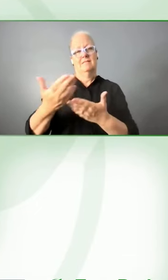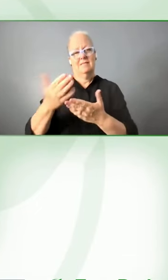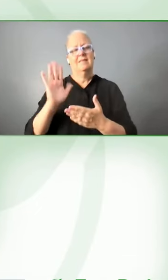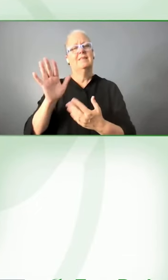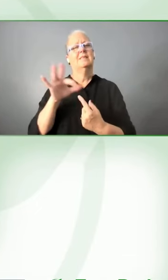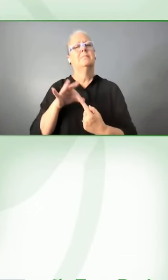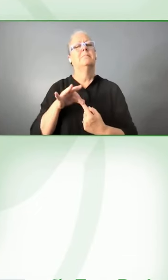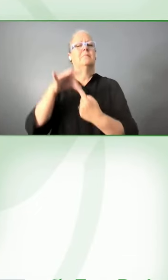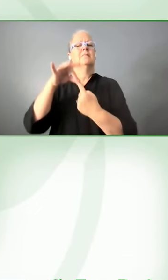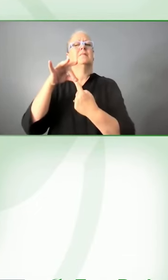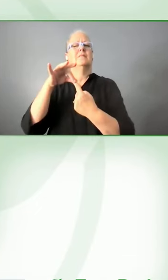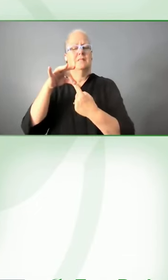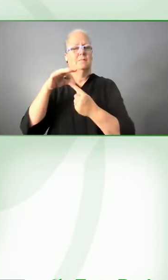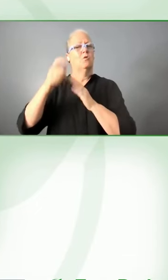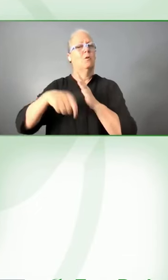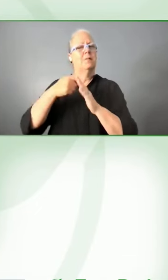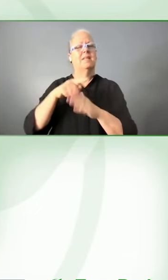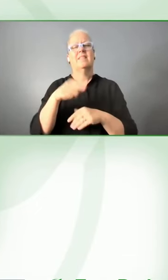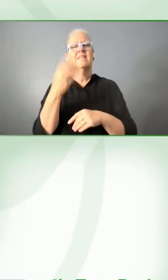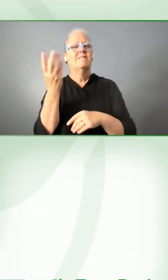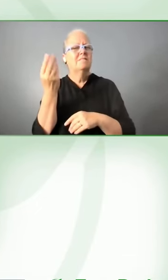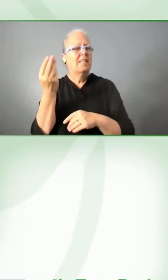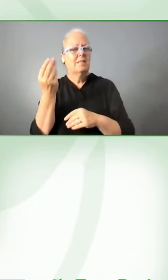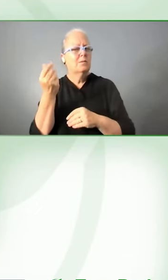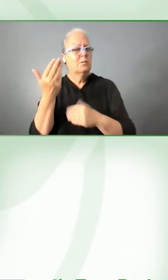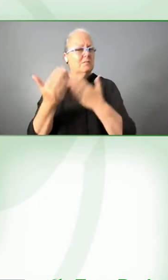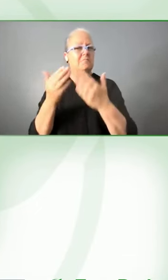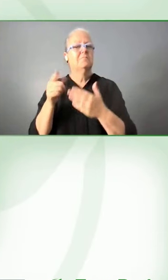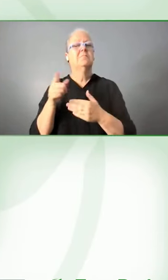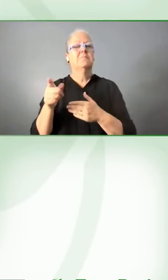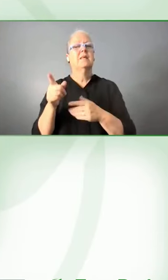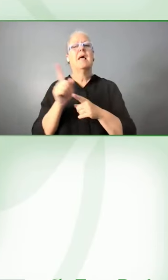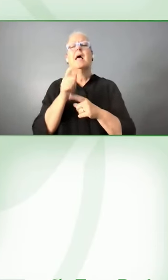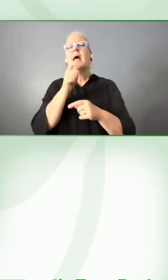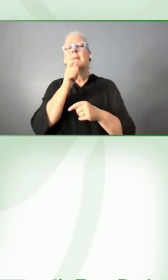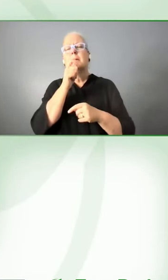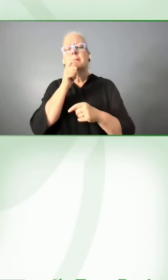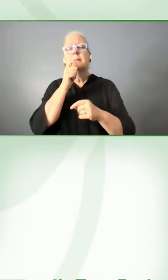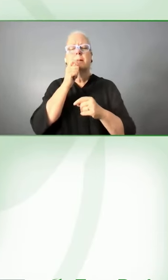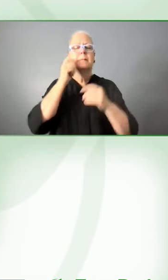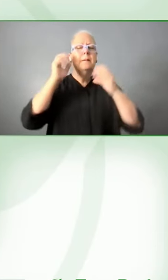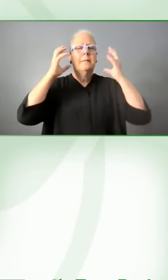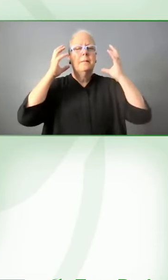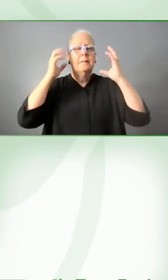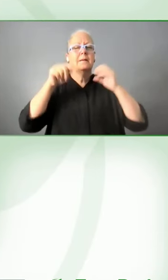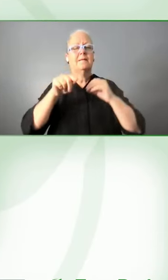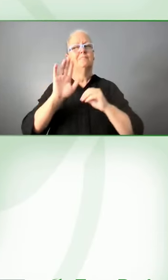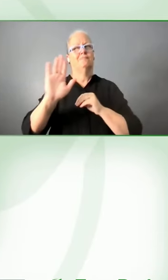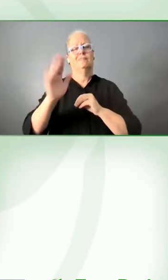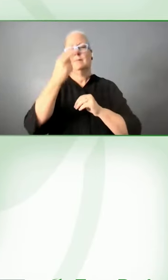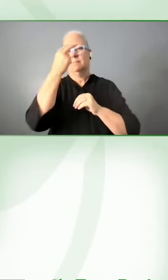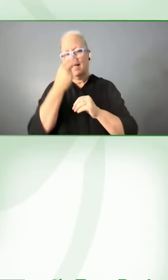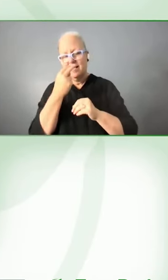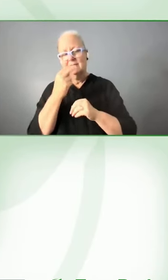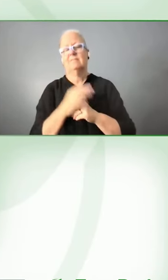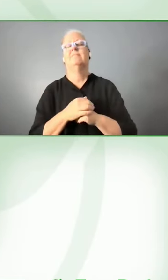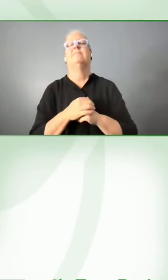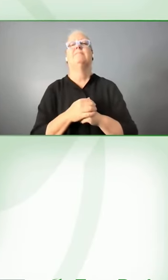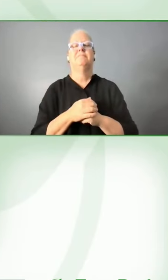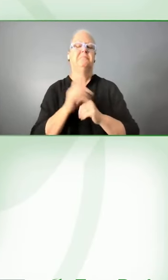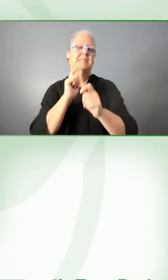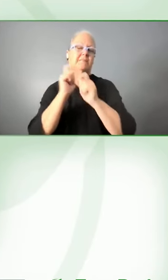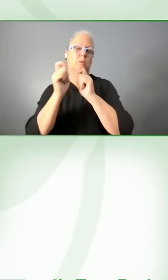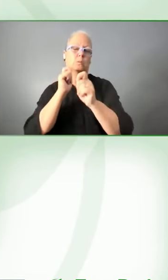broadcasted at a radio station for the blind. Besides that, we recorded podcast